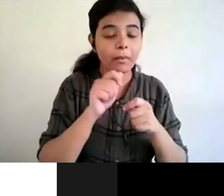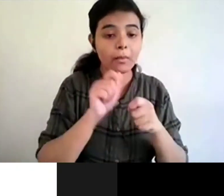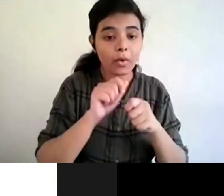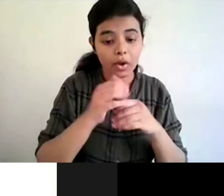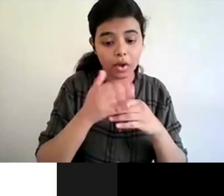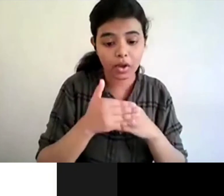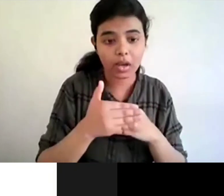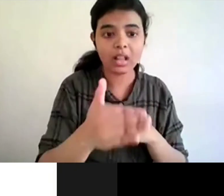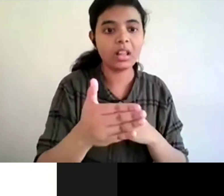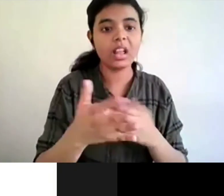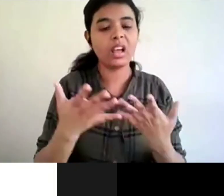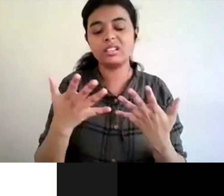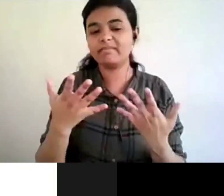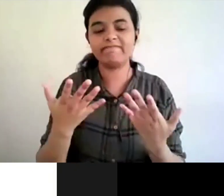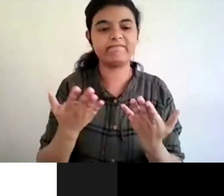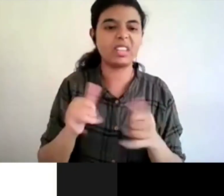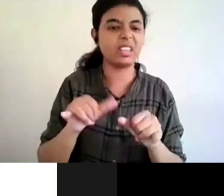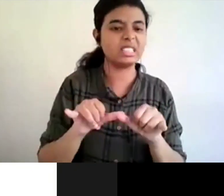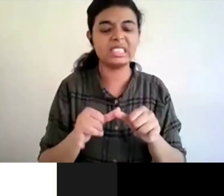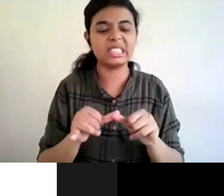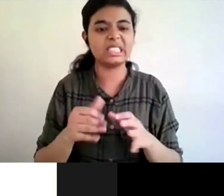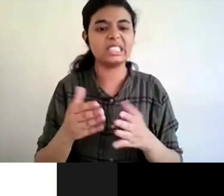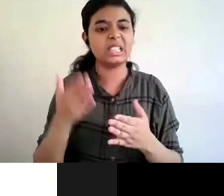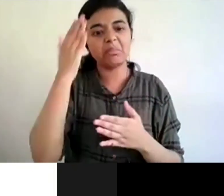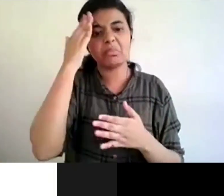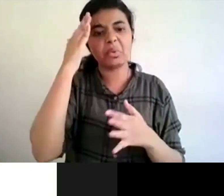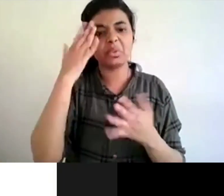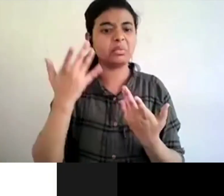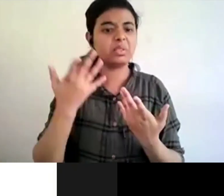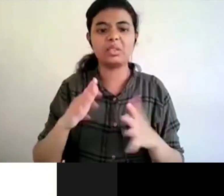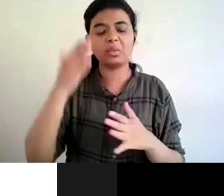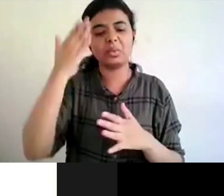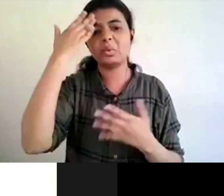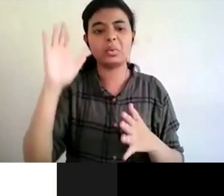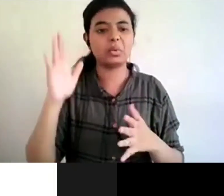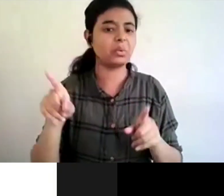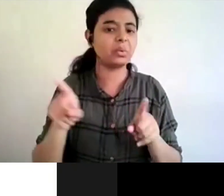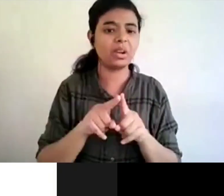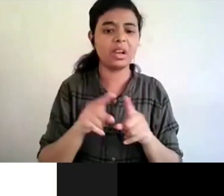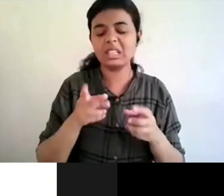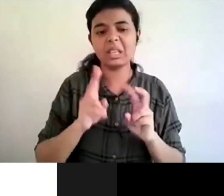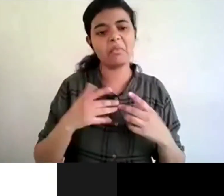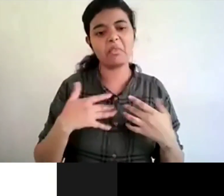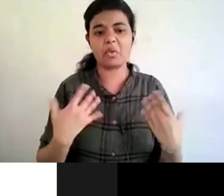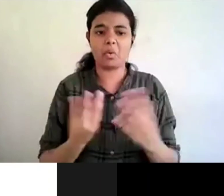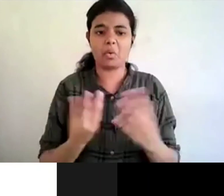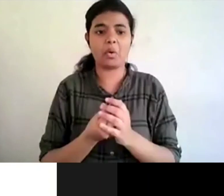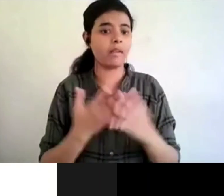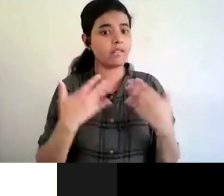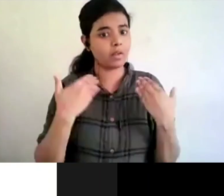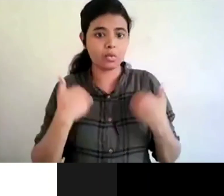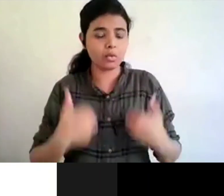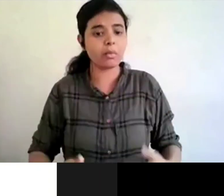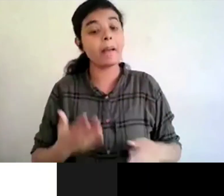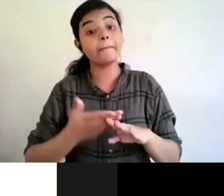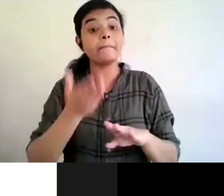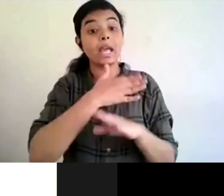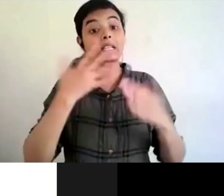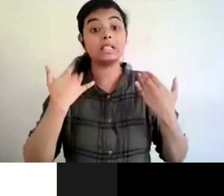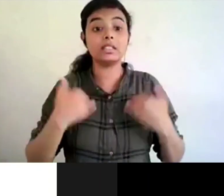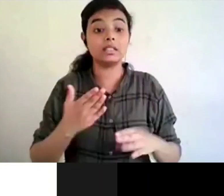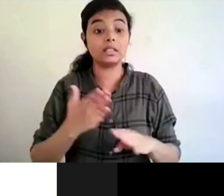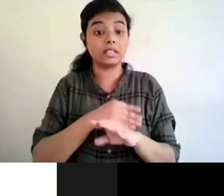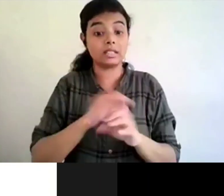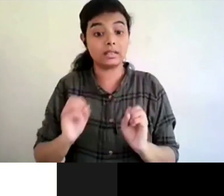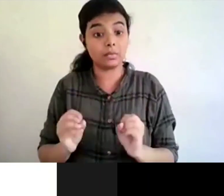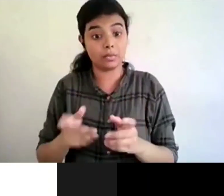uh devils and we are not somebody who's coming from outer planet we are also normal human beings who just need a little